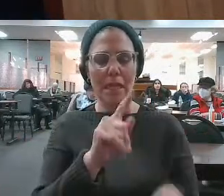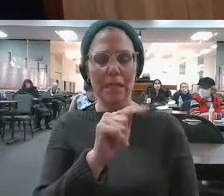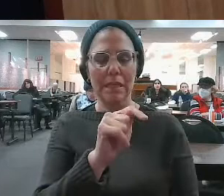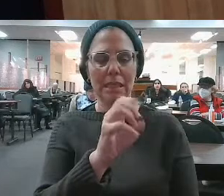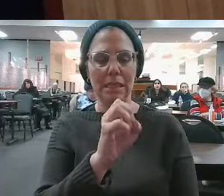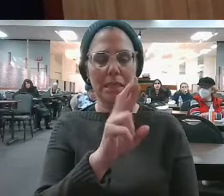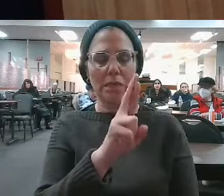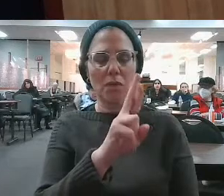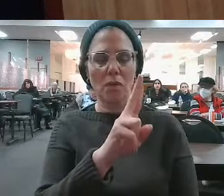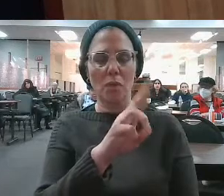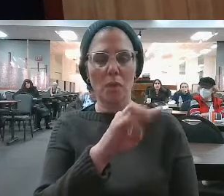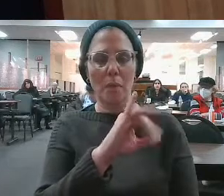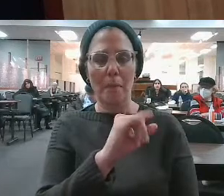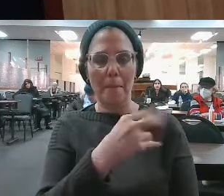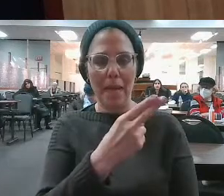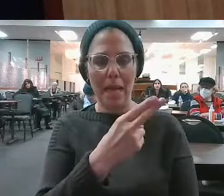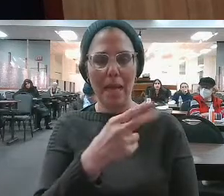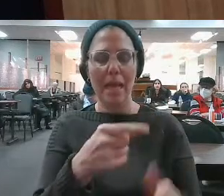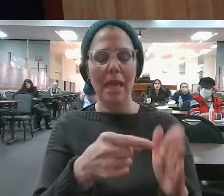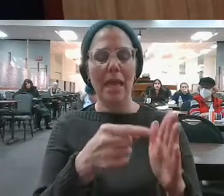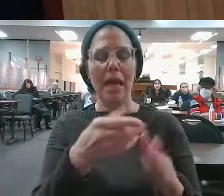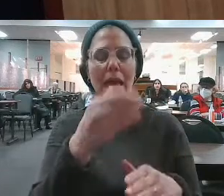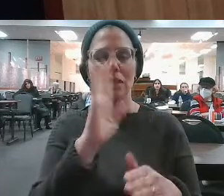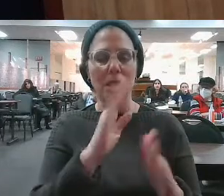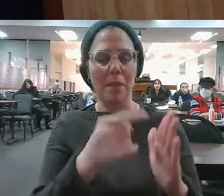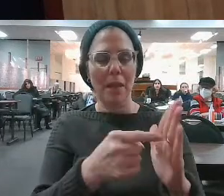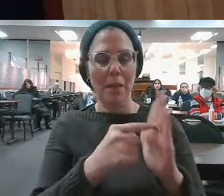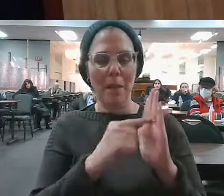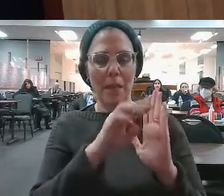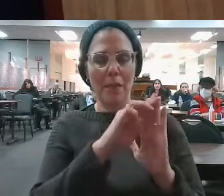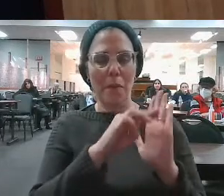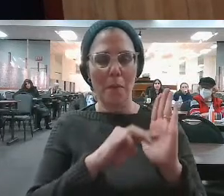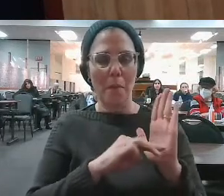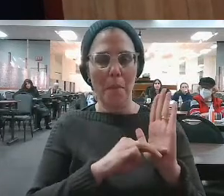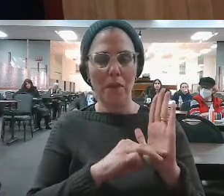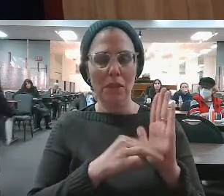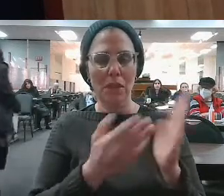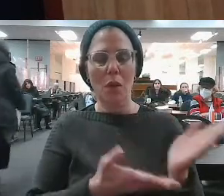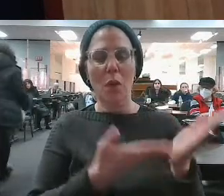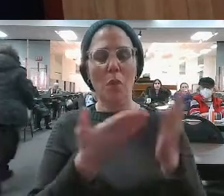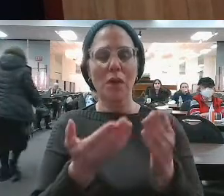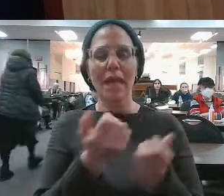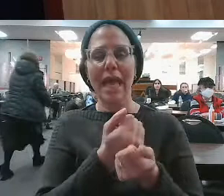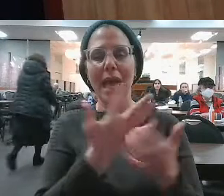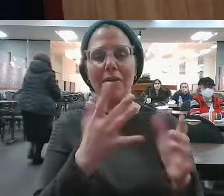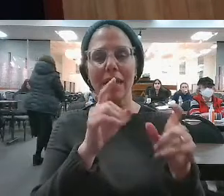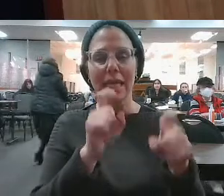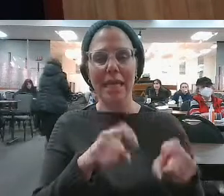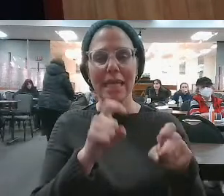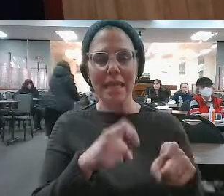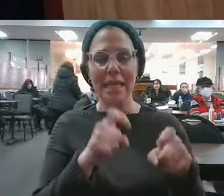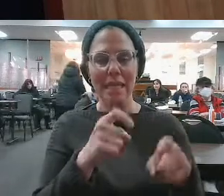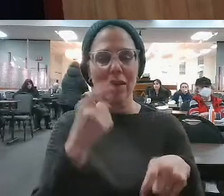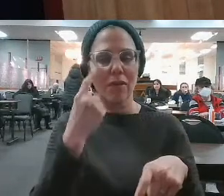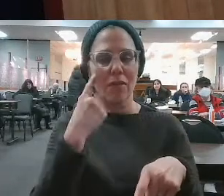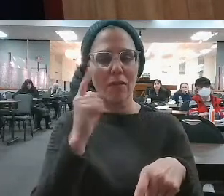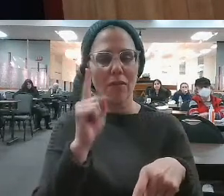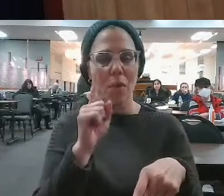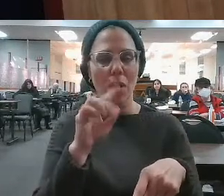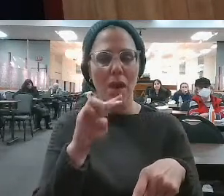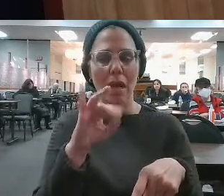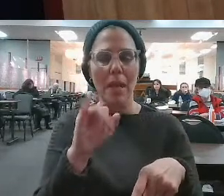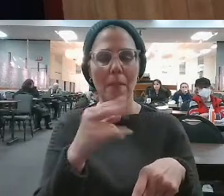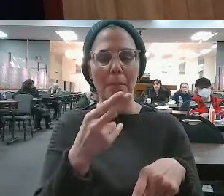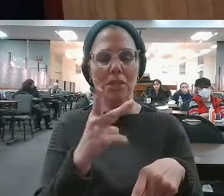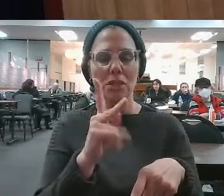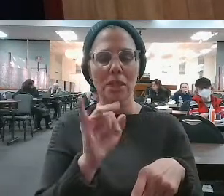is the Parshia where Hashem commands Moshe Rabbeinu to gather all of the necessary materials. So whatever you're going